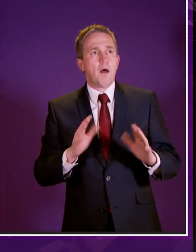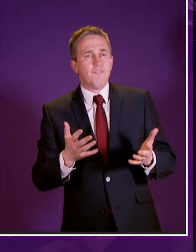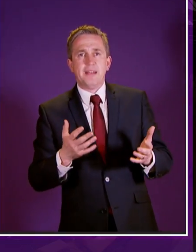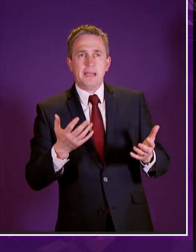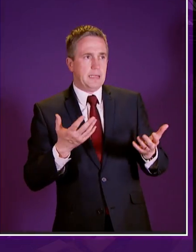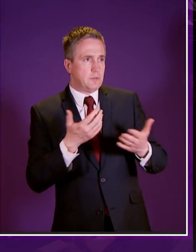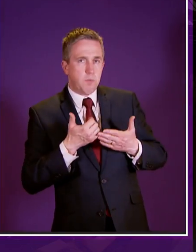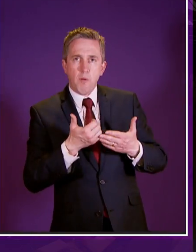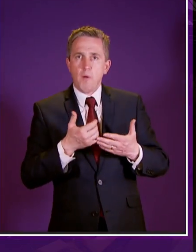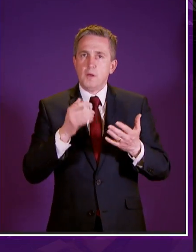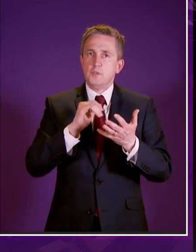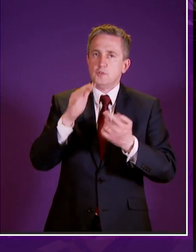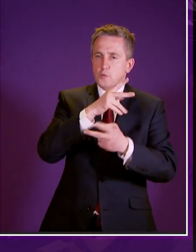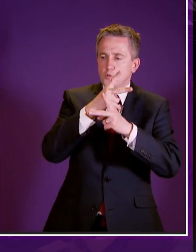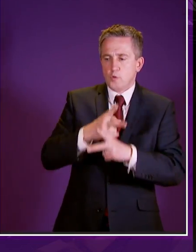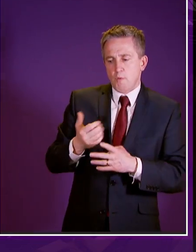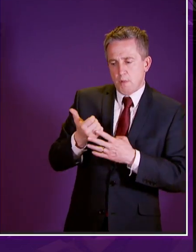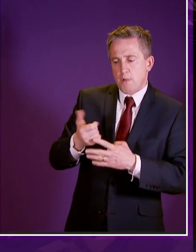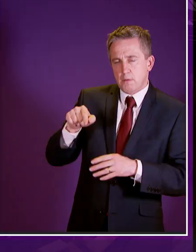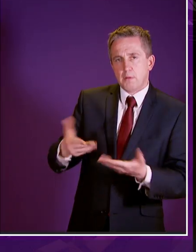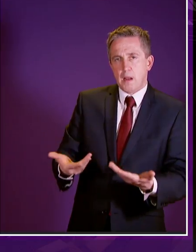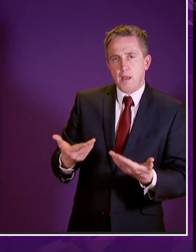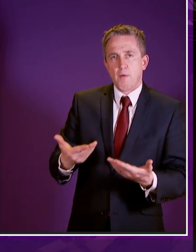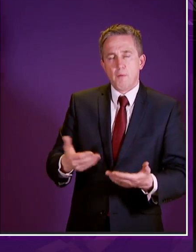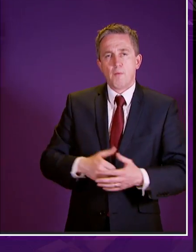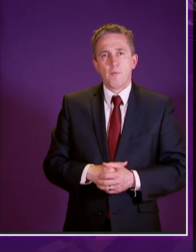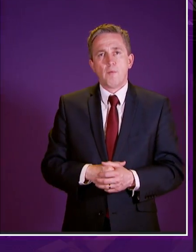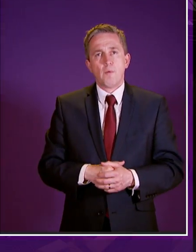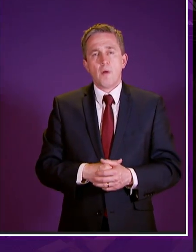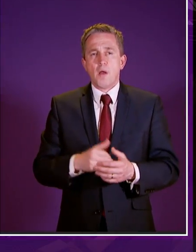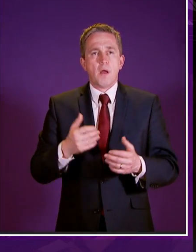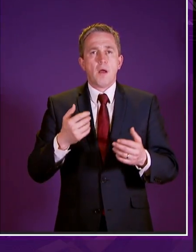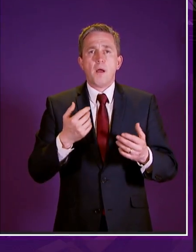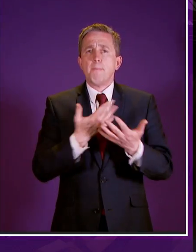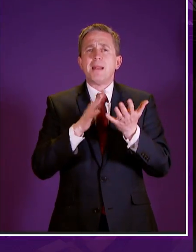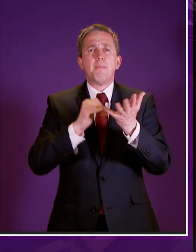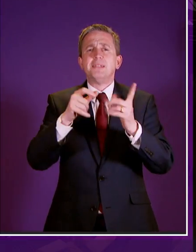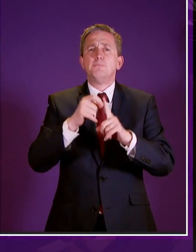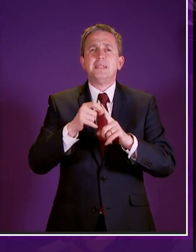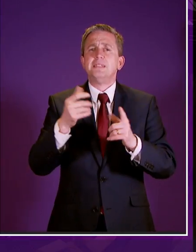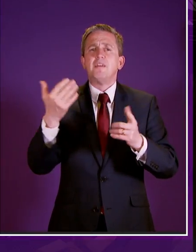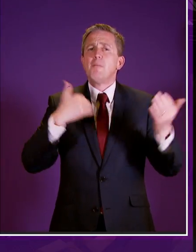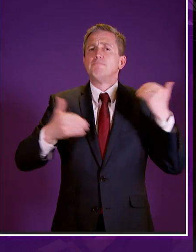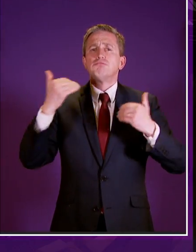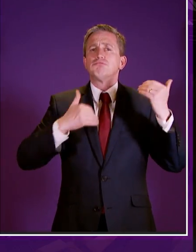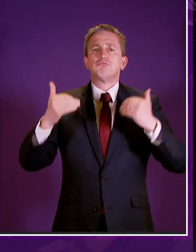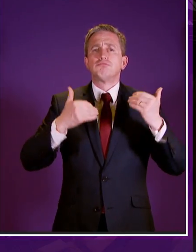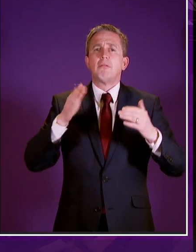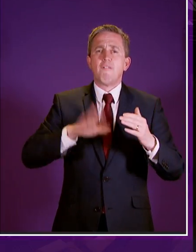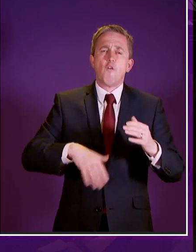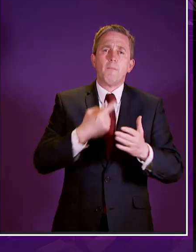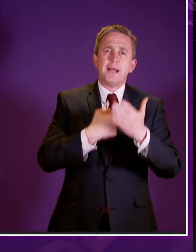and i think it's also important to reflect the many representations we've all had from organizations who provide and deliver independent